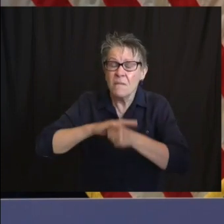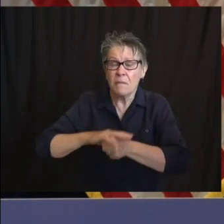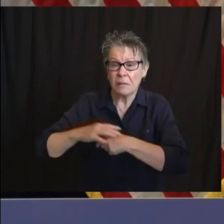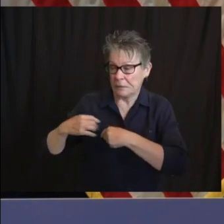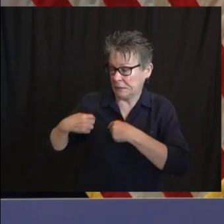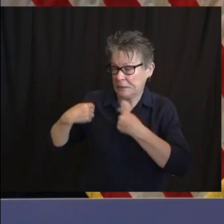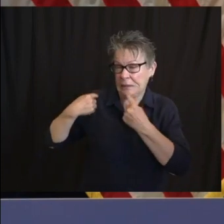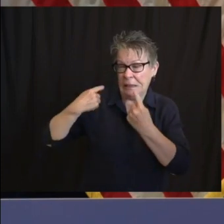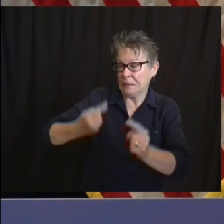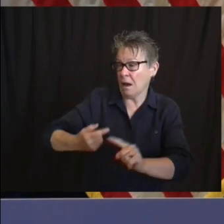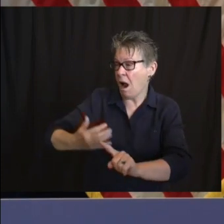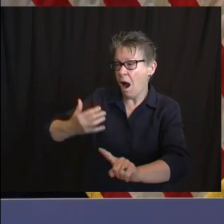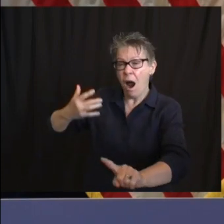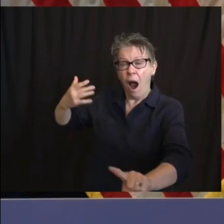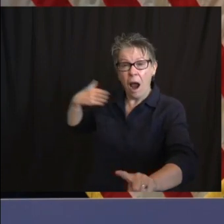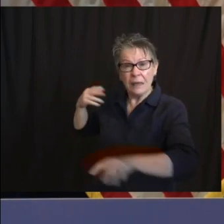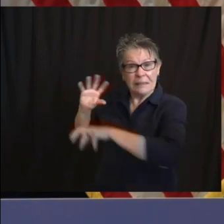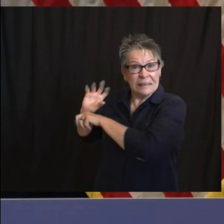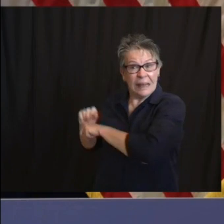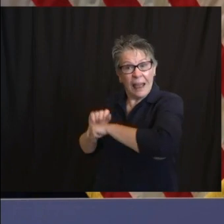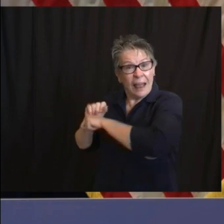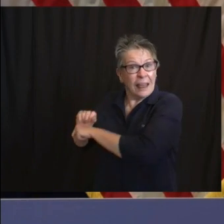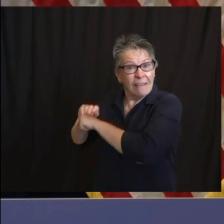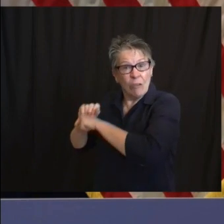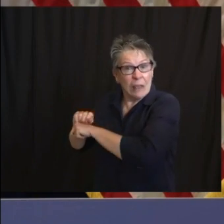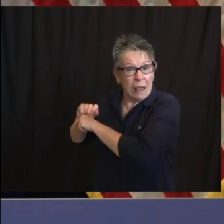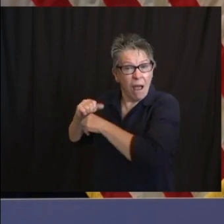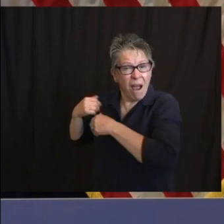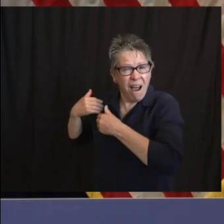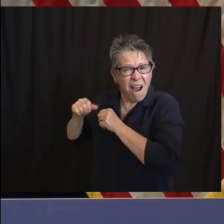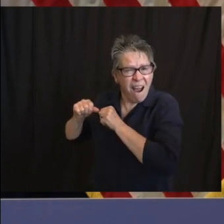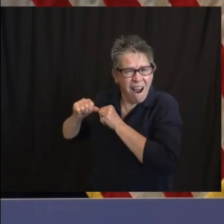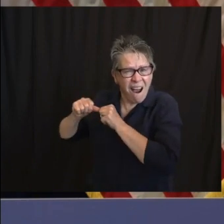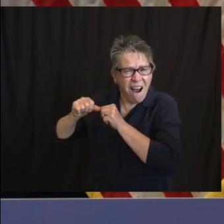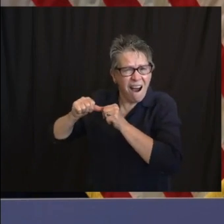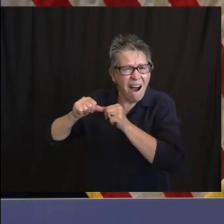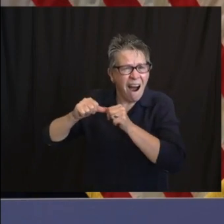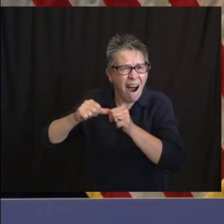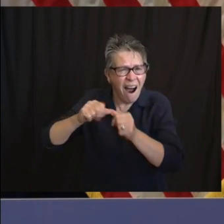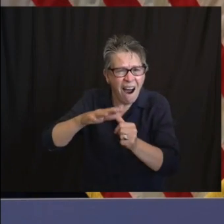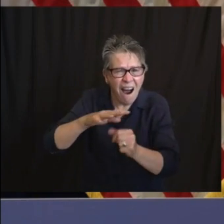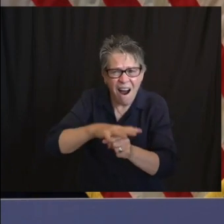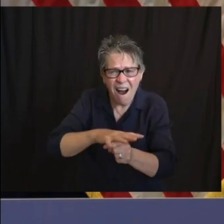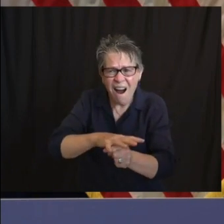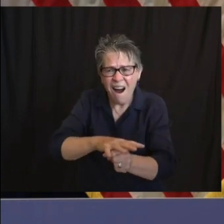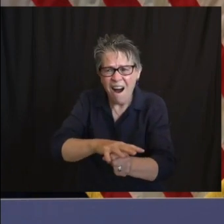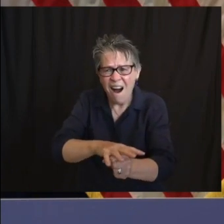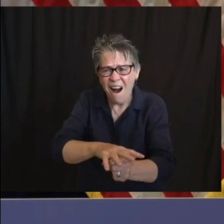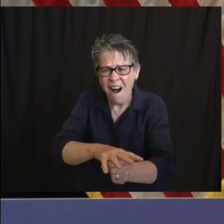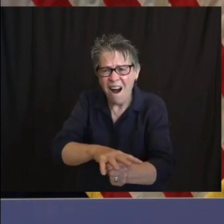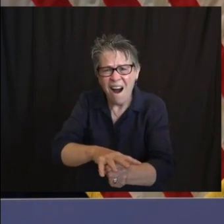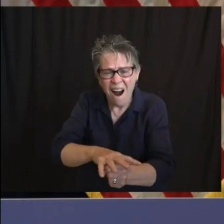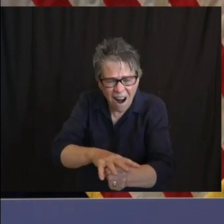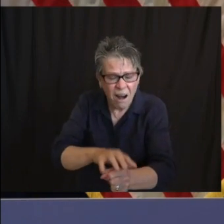man basically murdered right before our eyes and that's where I think our focus has to be.